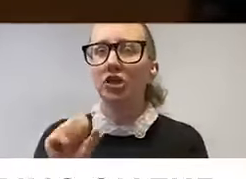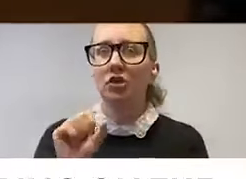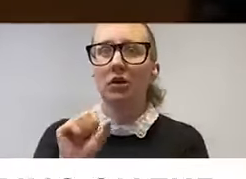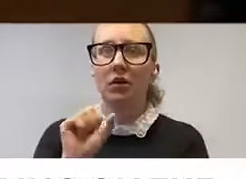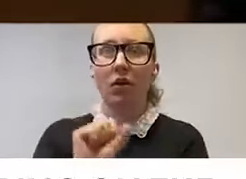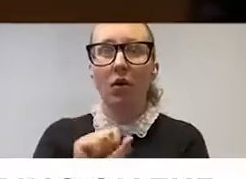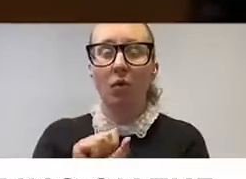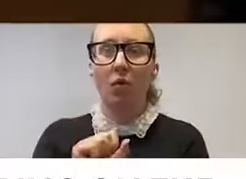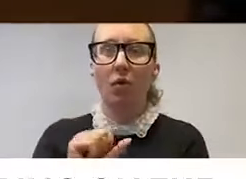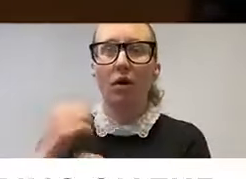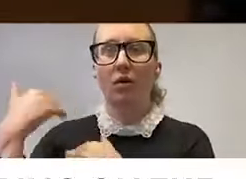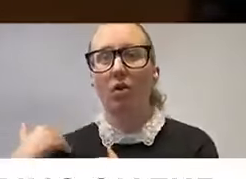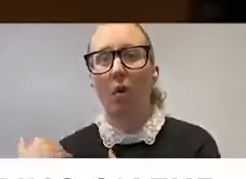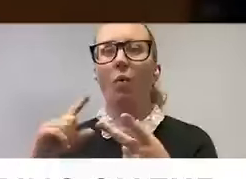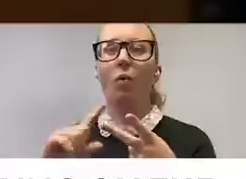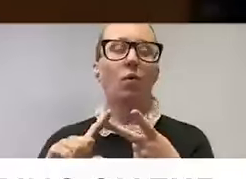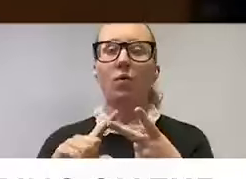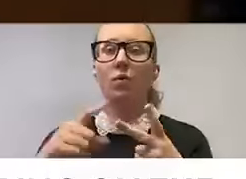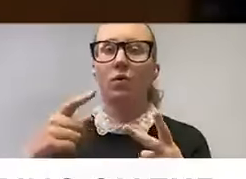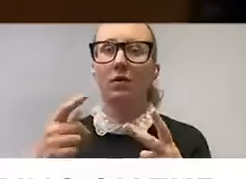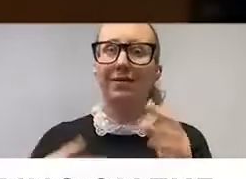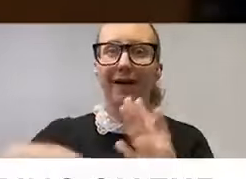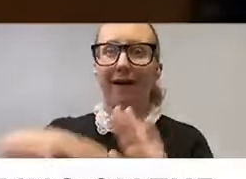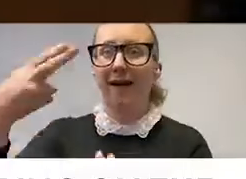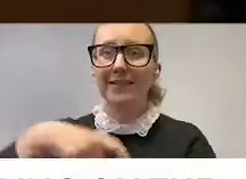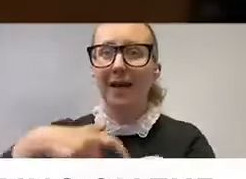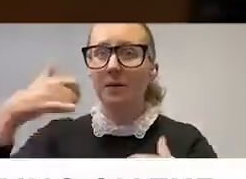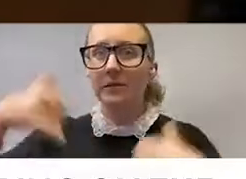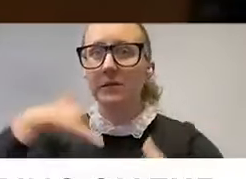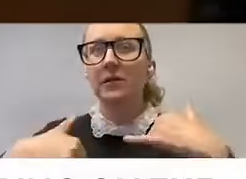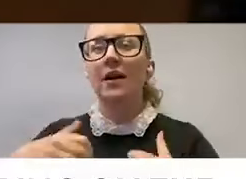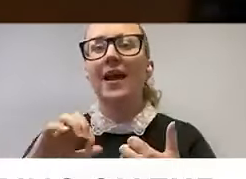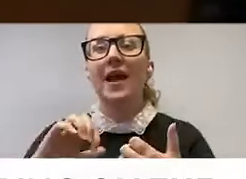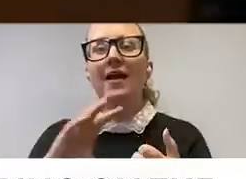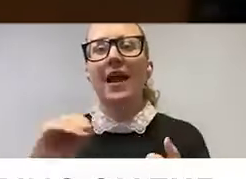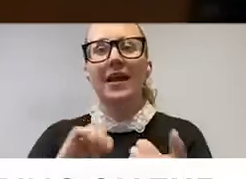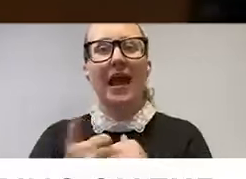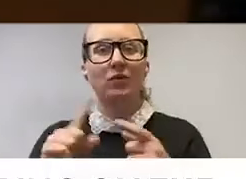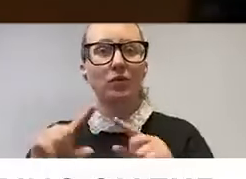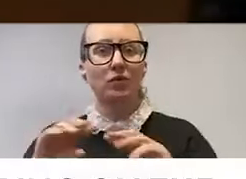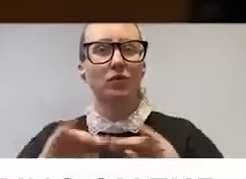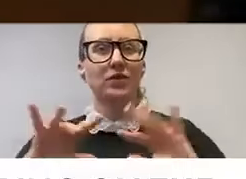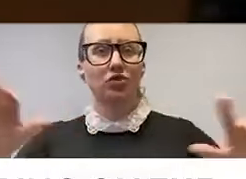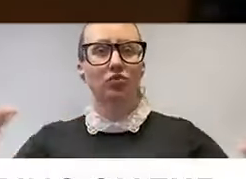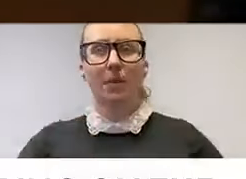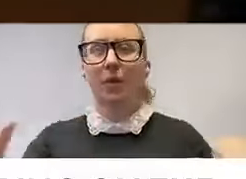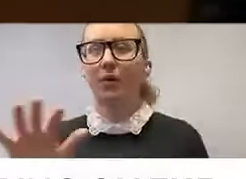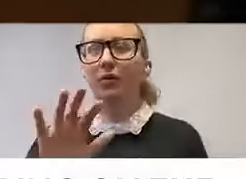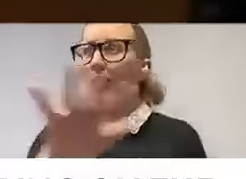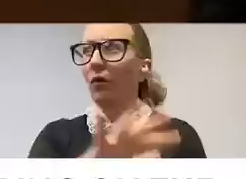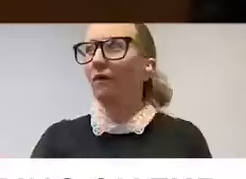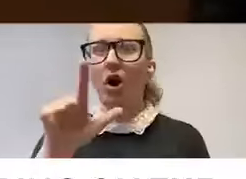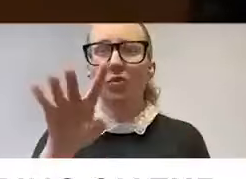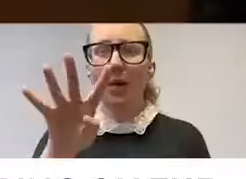times, and distribute them effectively across our 24 different call centers and